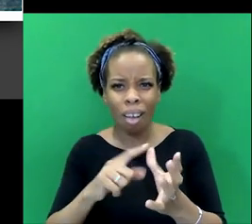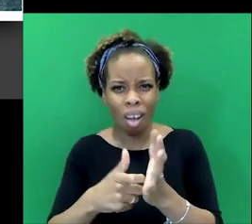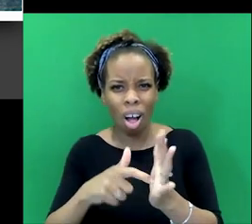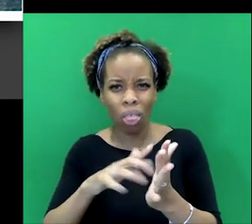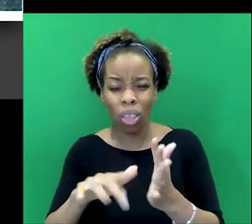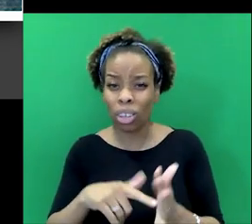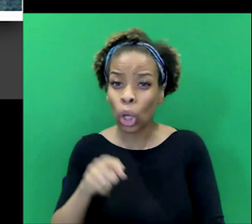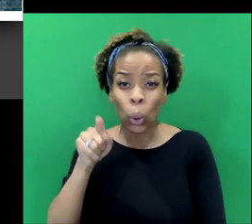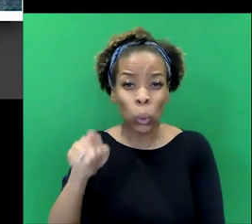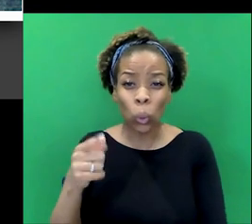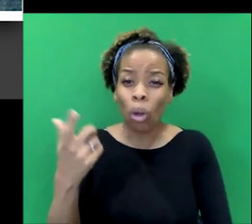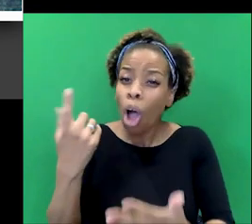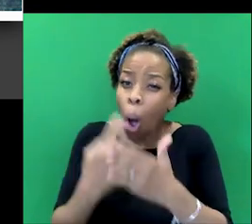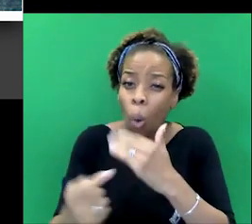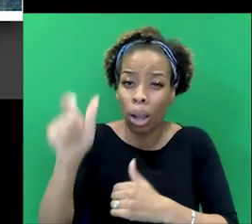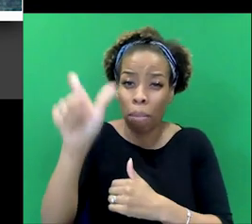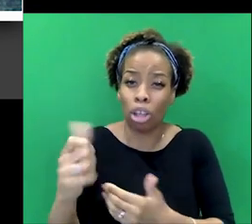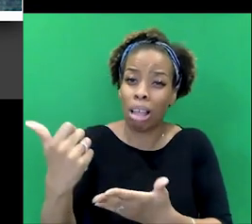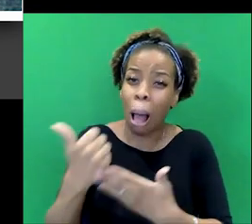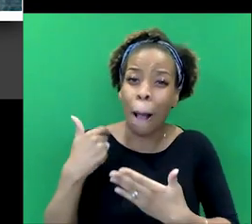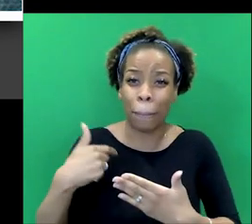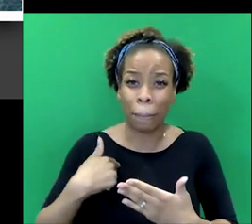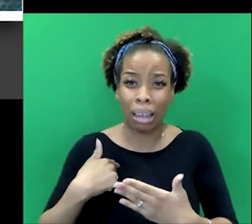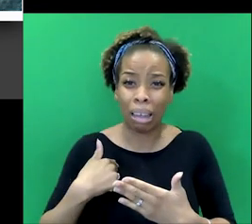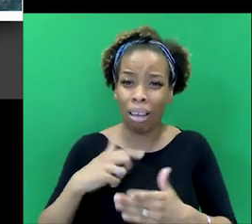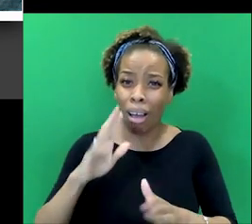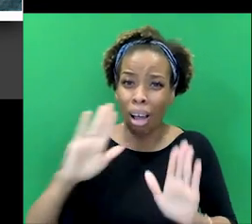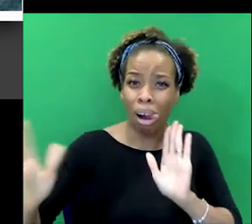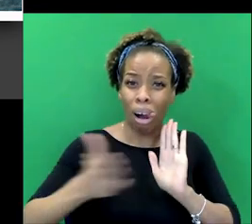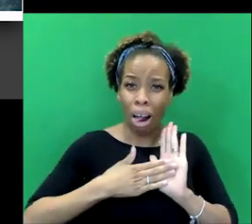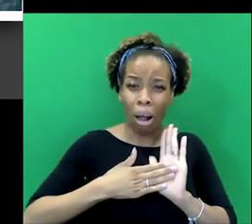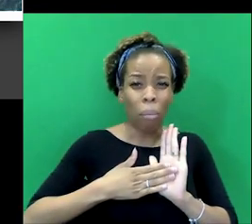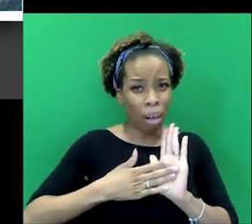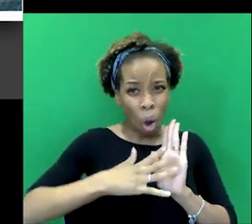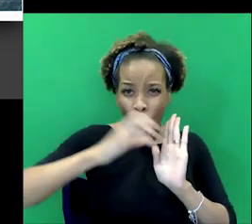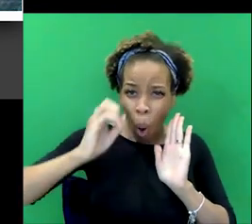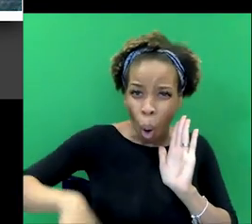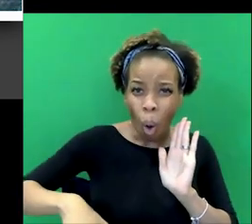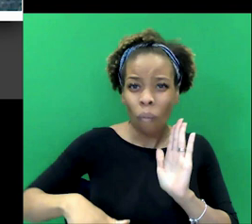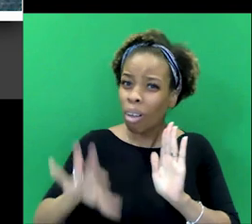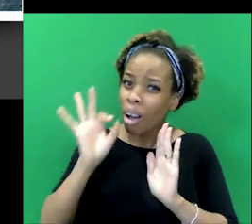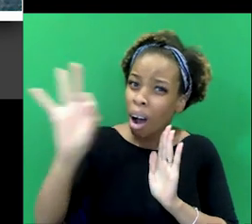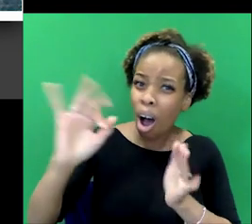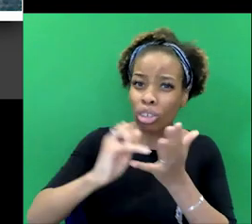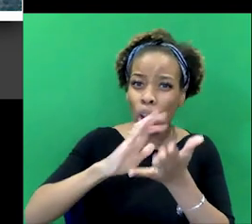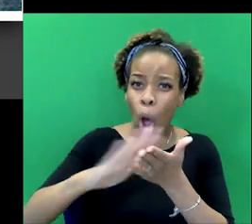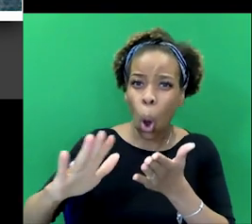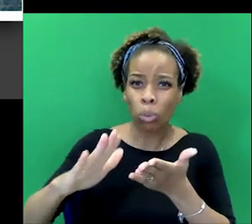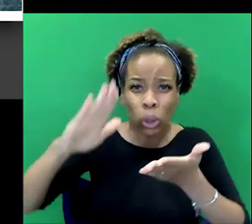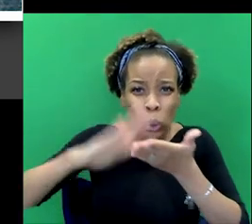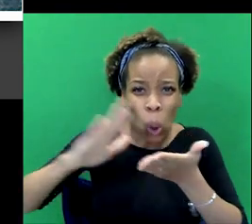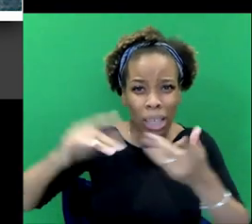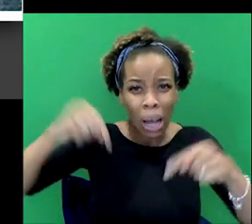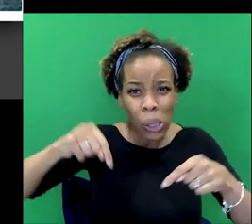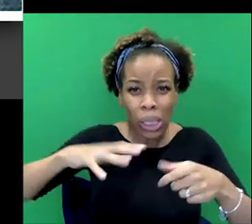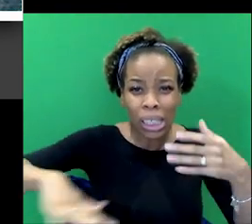the only one who can help me, you know, help me clear my name. We need Sherlock Holmes to solve this mystery. And so among the